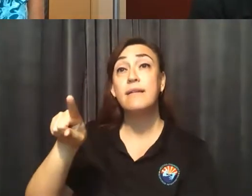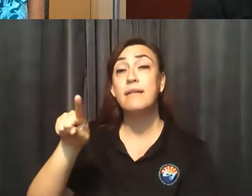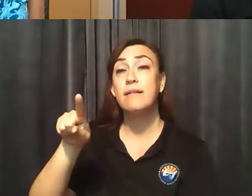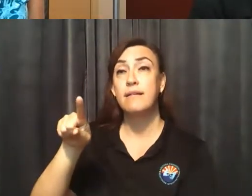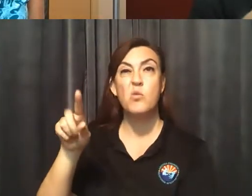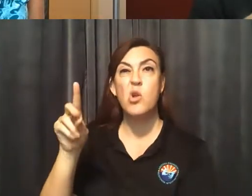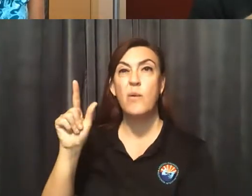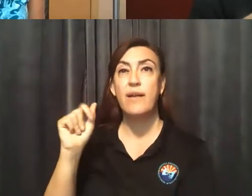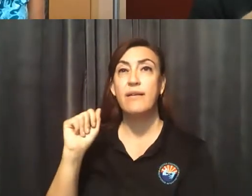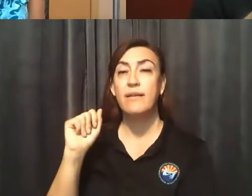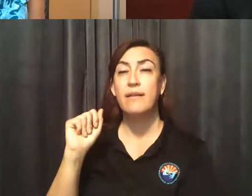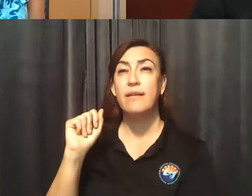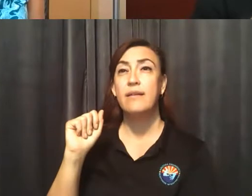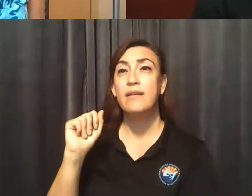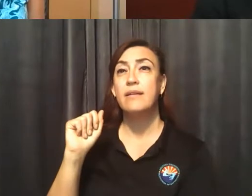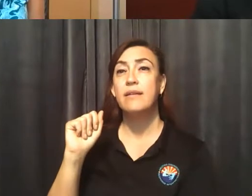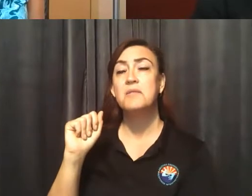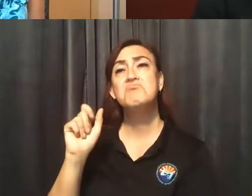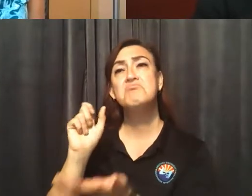quick. Are there any